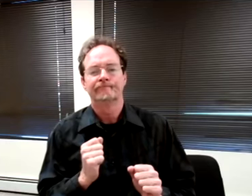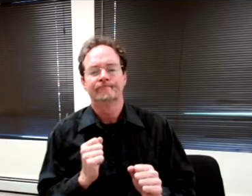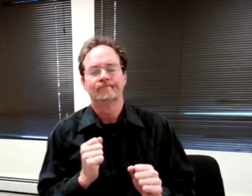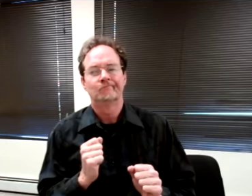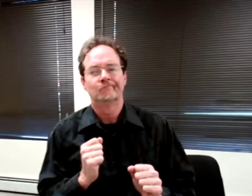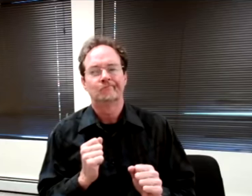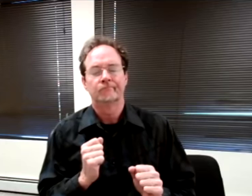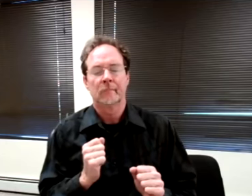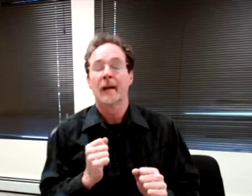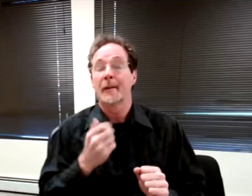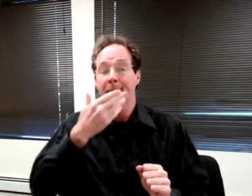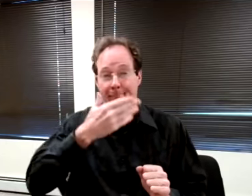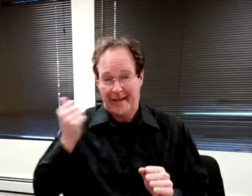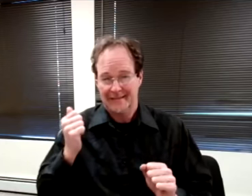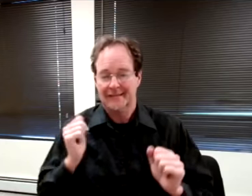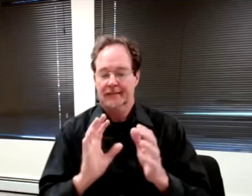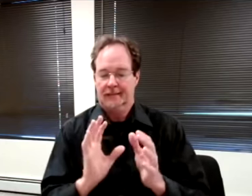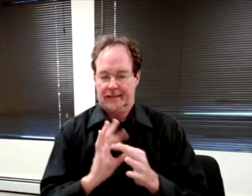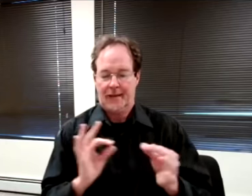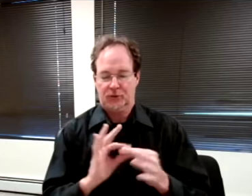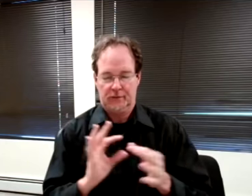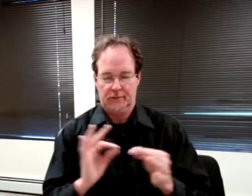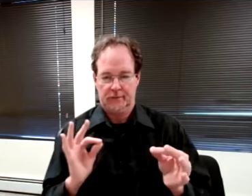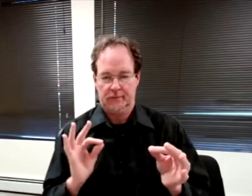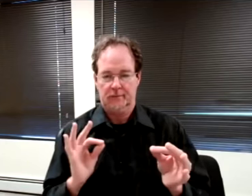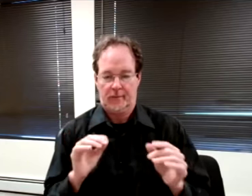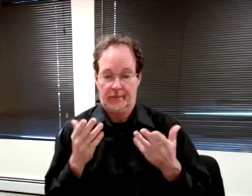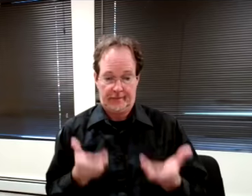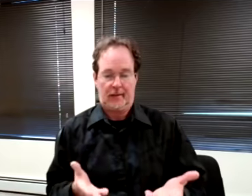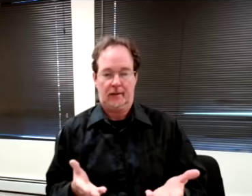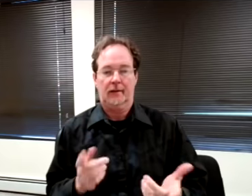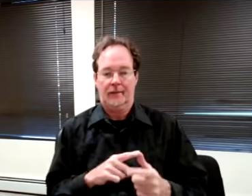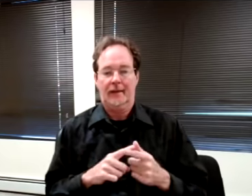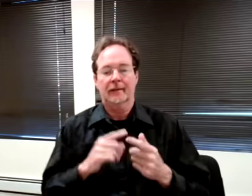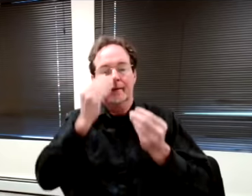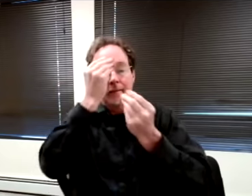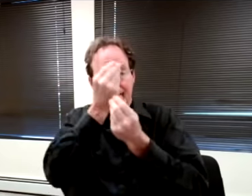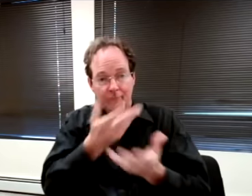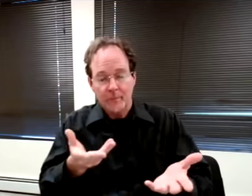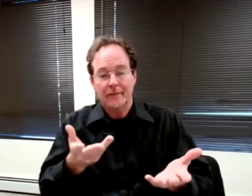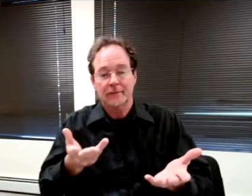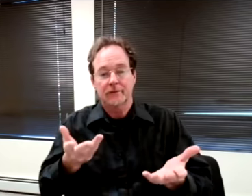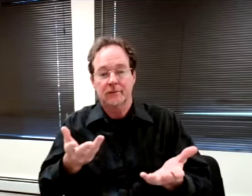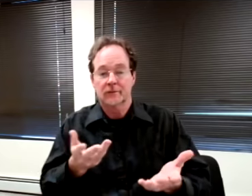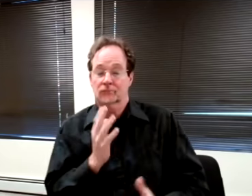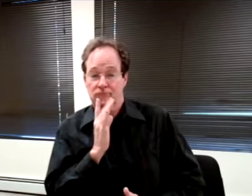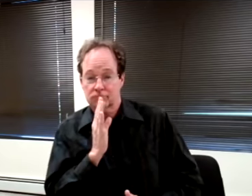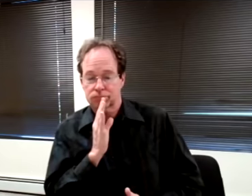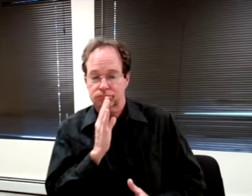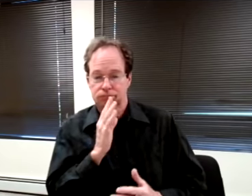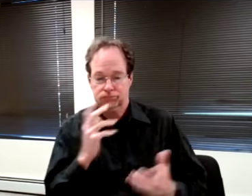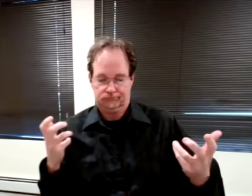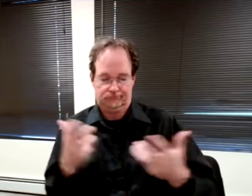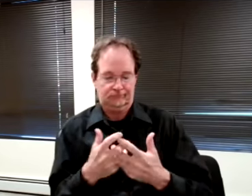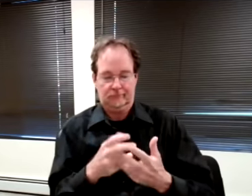it's best to have captions because then the information that's being spoken is synced with the